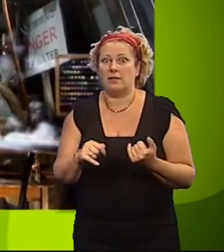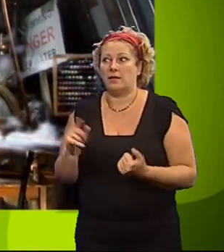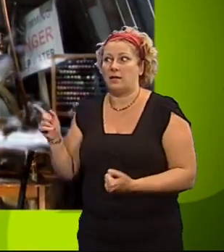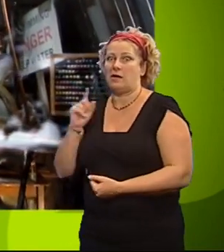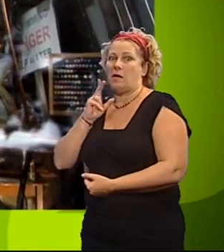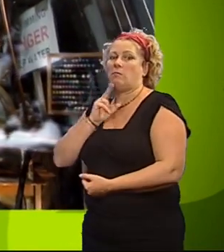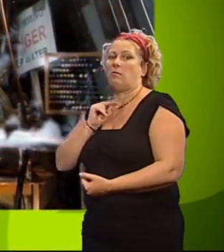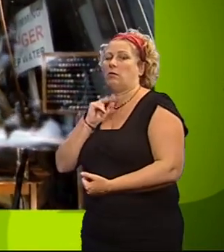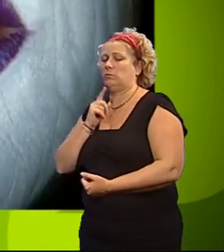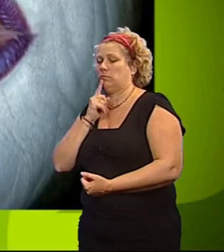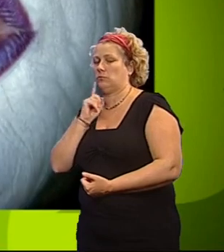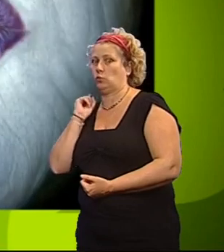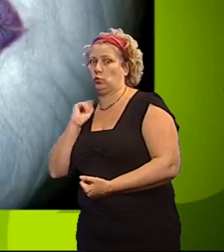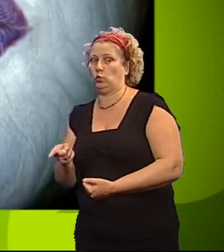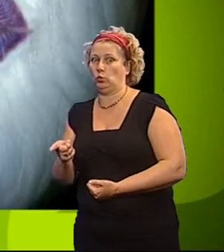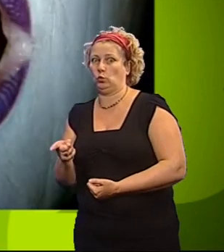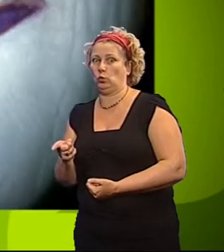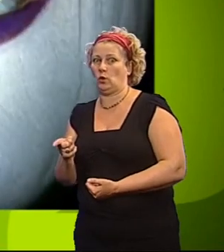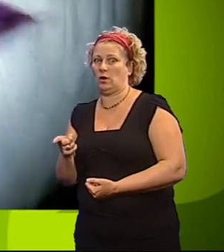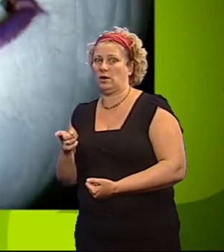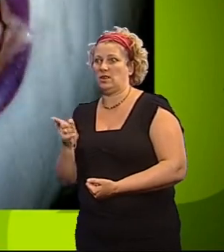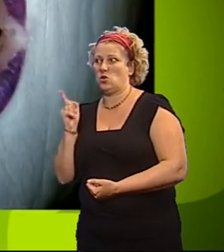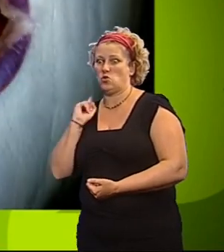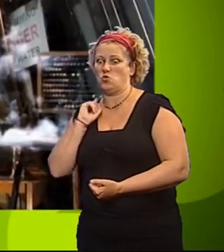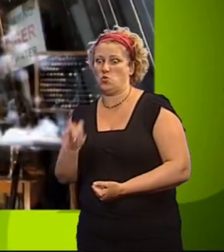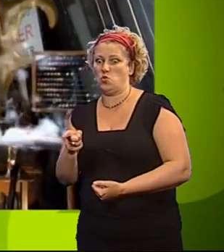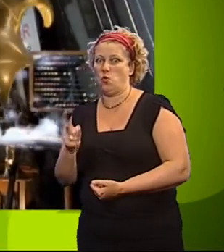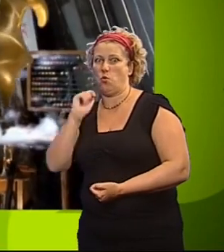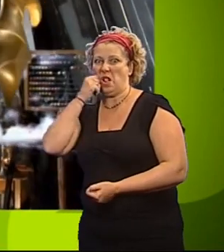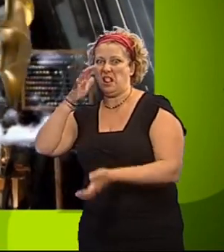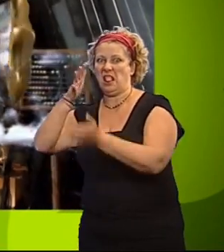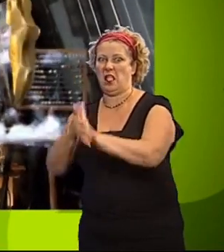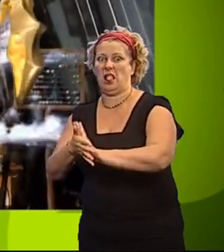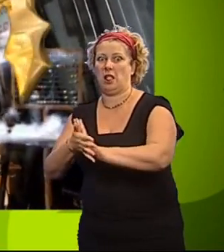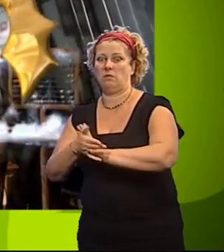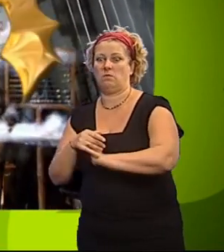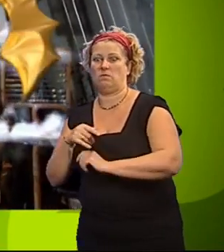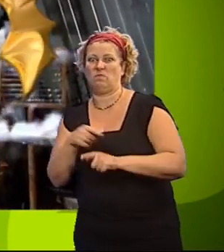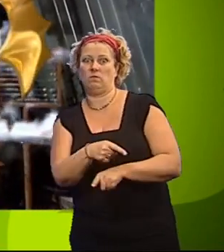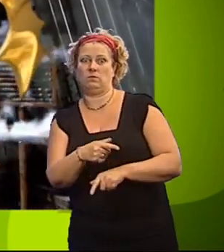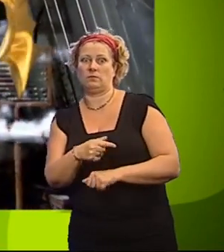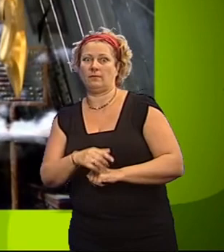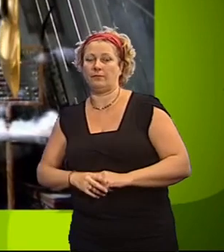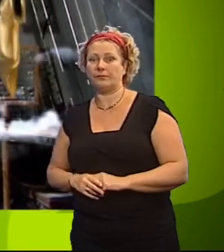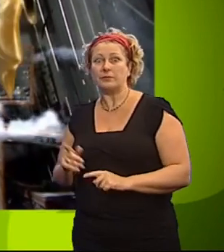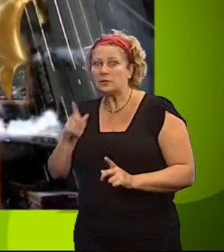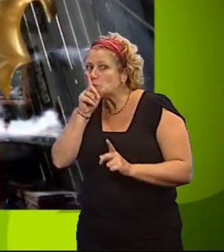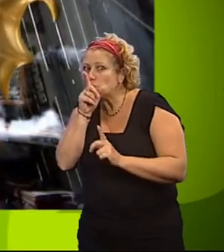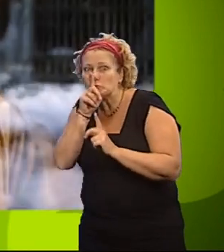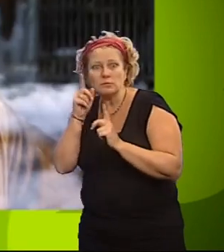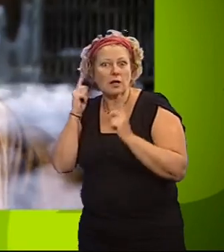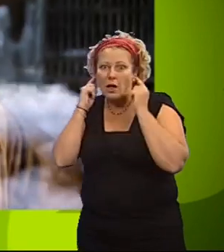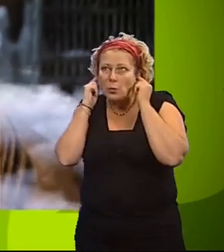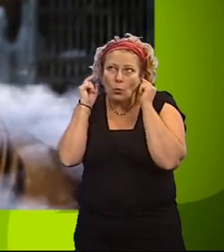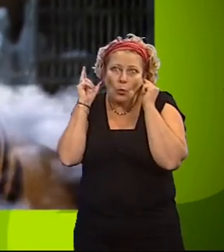saboteur on each floor. You are the saboteur. And she talks to them secretly using the whisper clip.